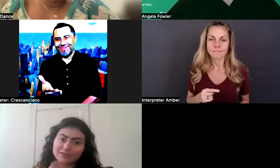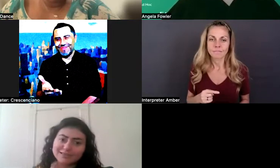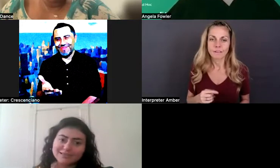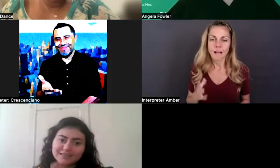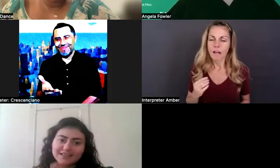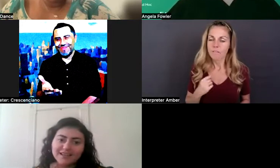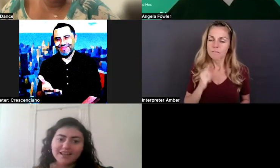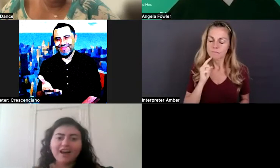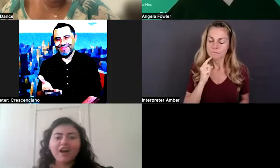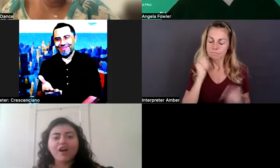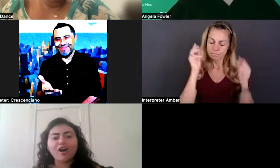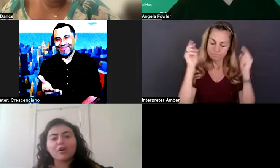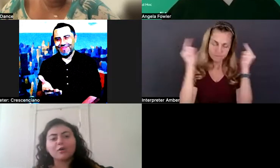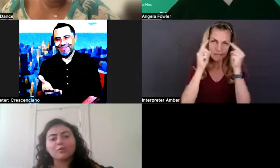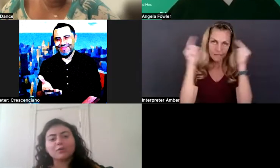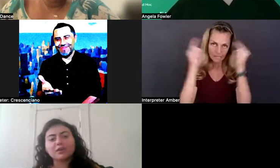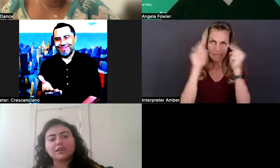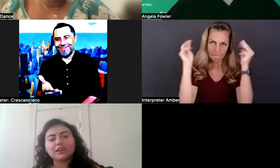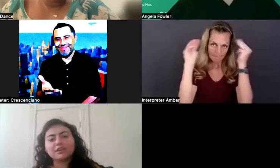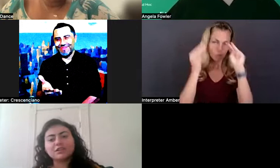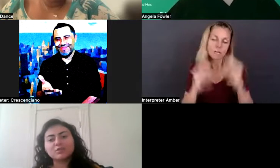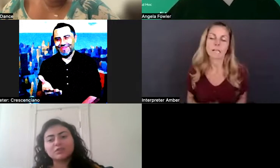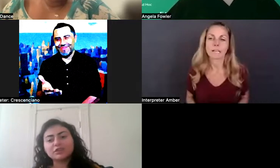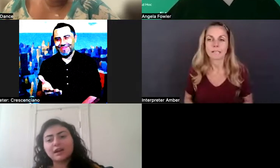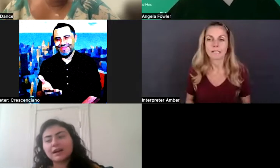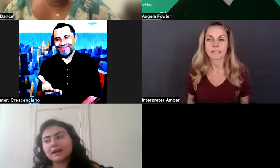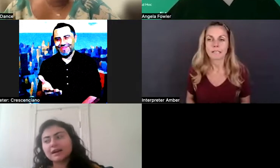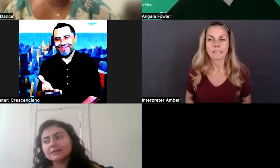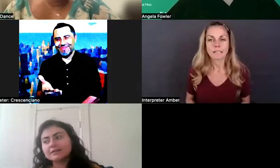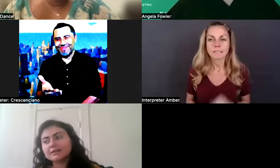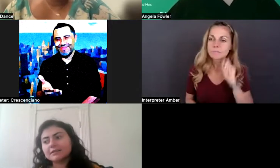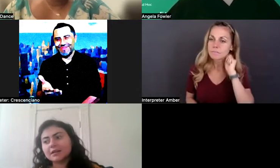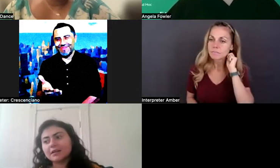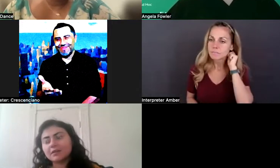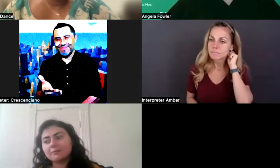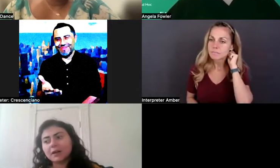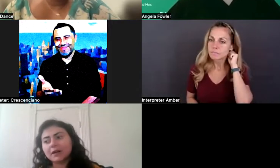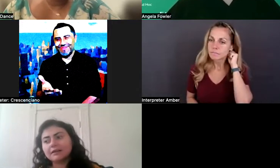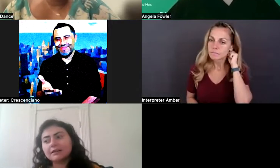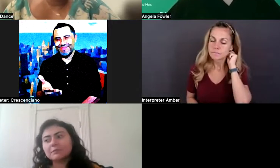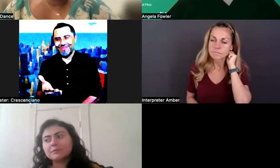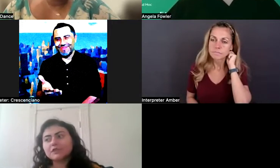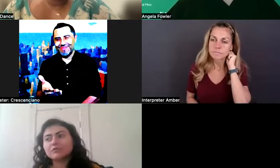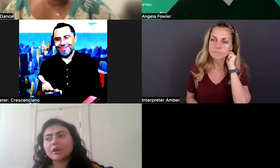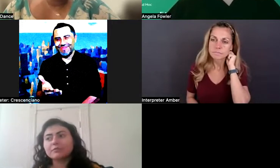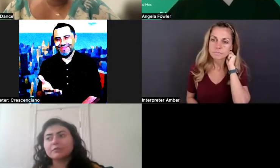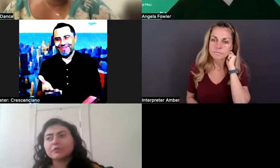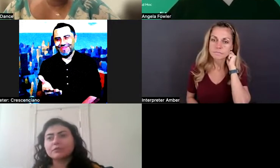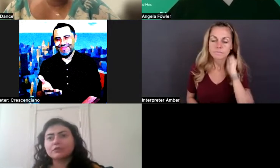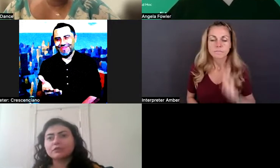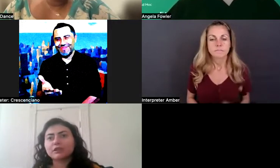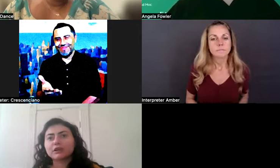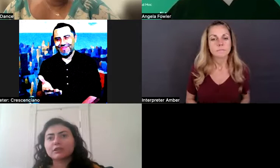migraines. Um, and with that, um, being around